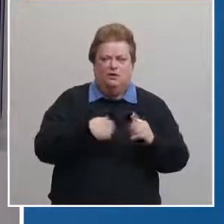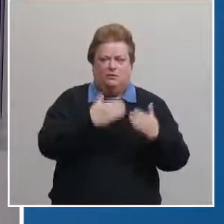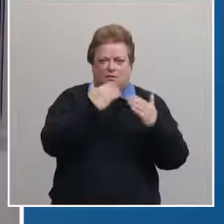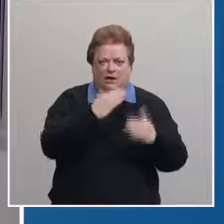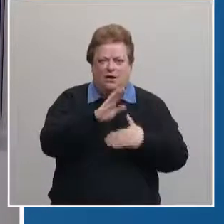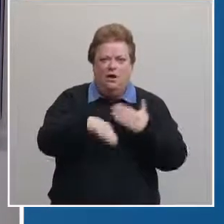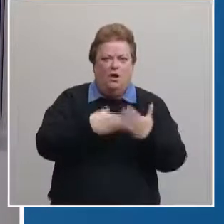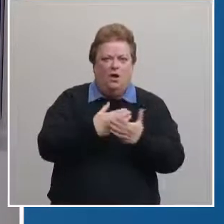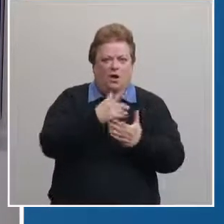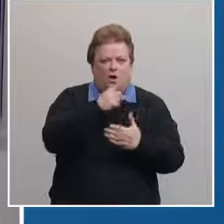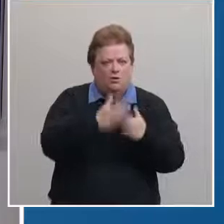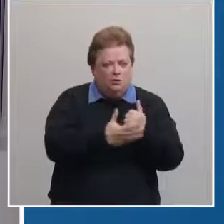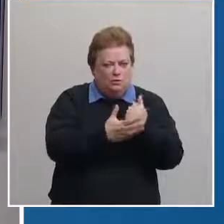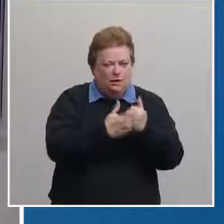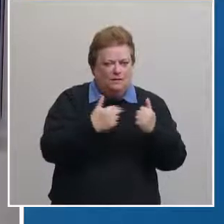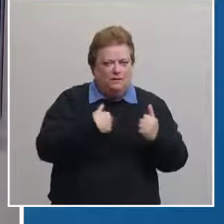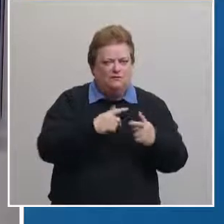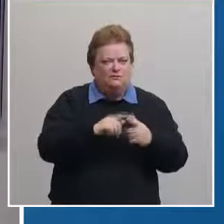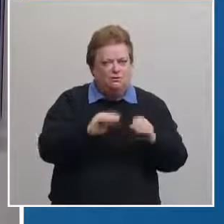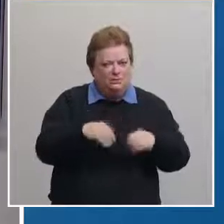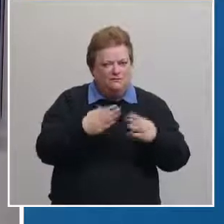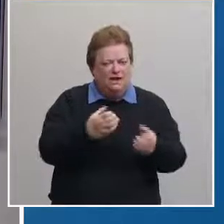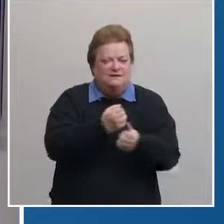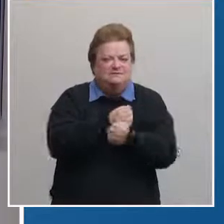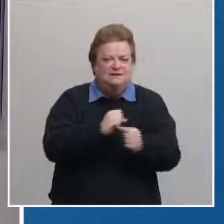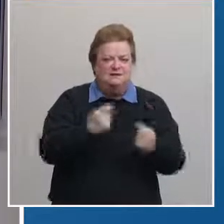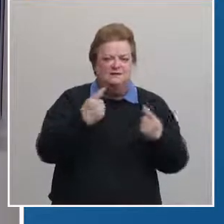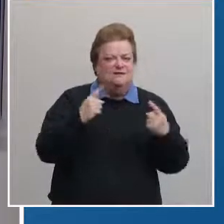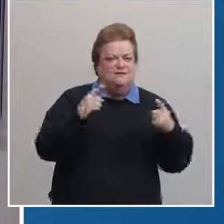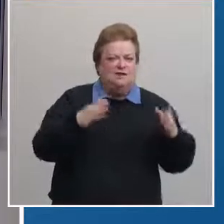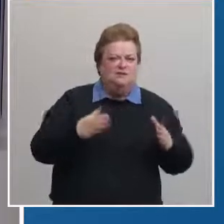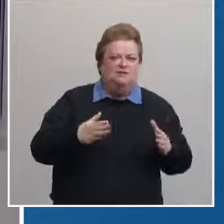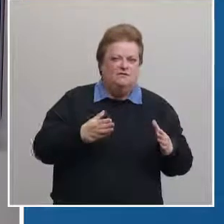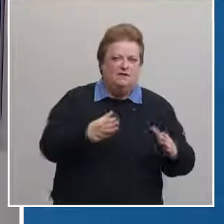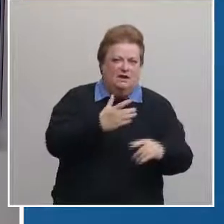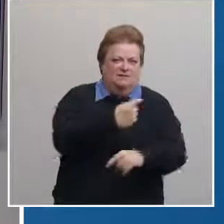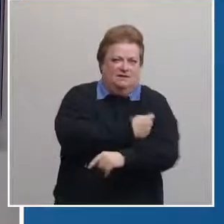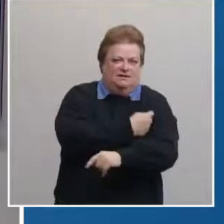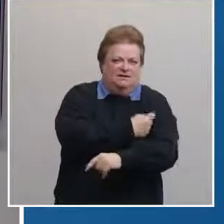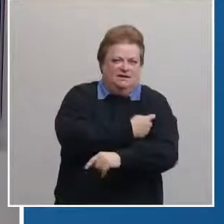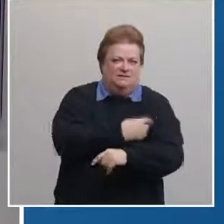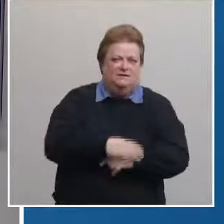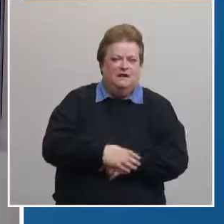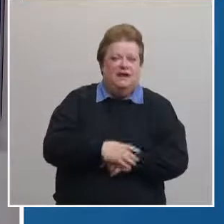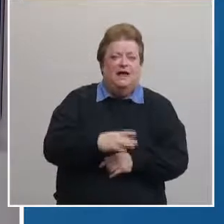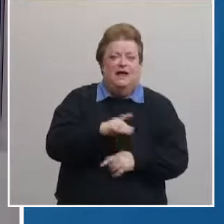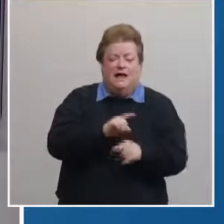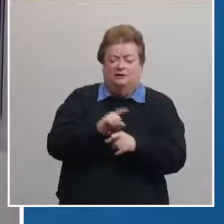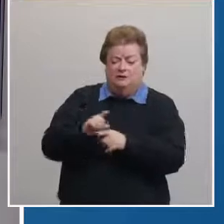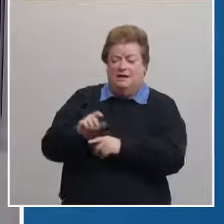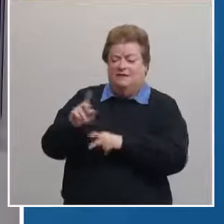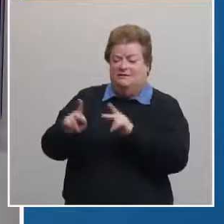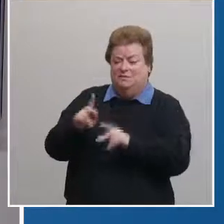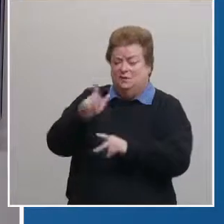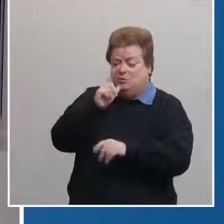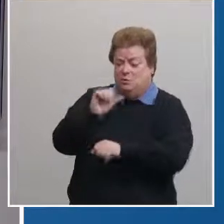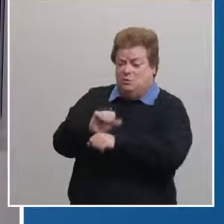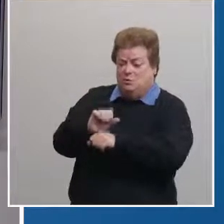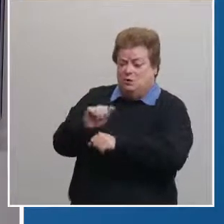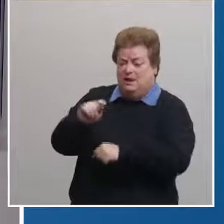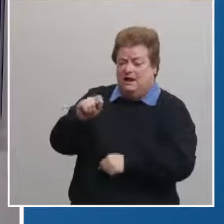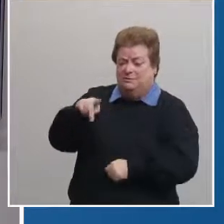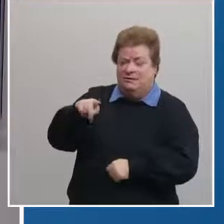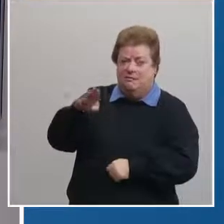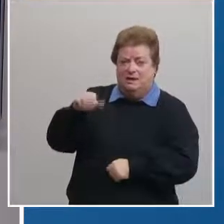who assisted us in providing this safe and effective vaccine as well as the staff at pinnacle bank arena and our health